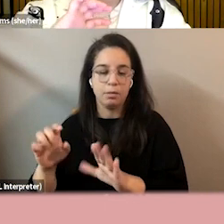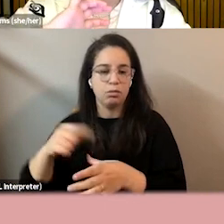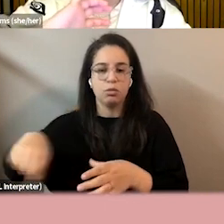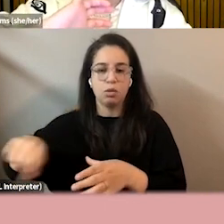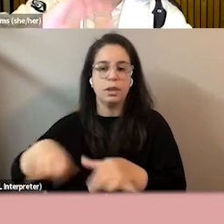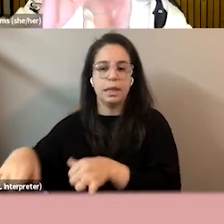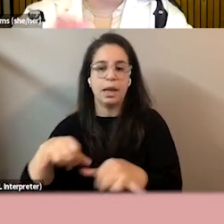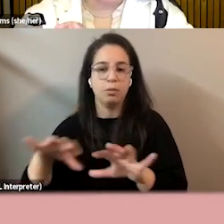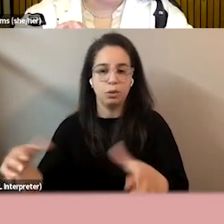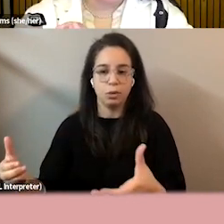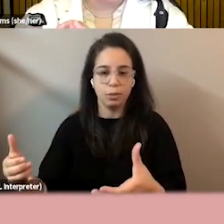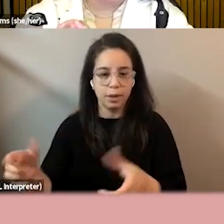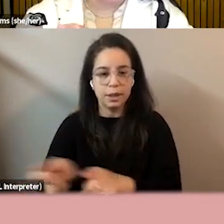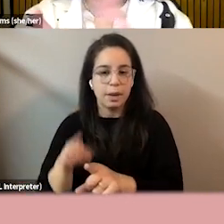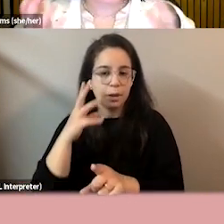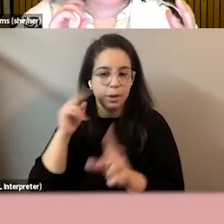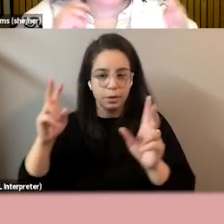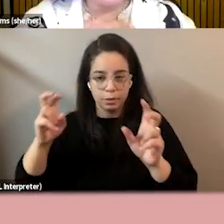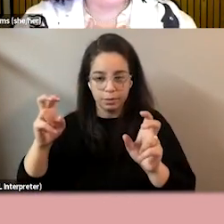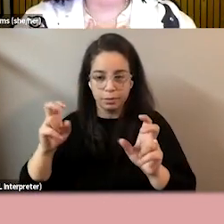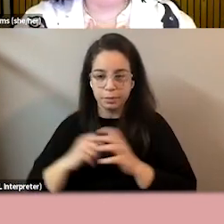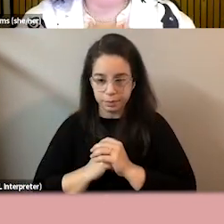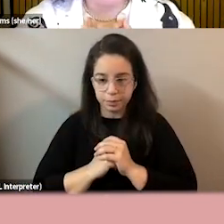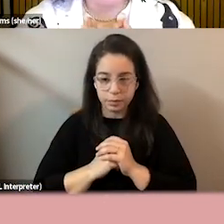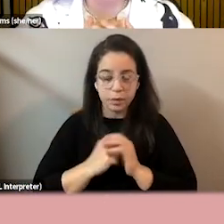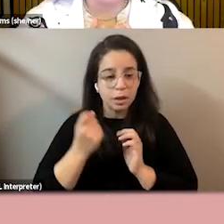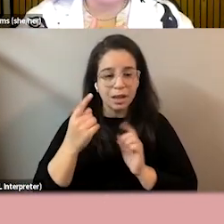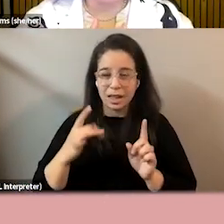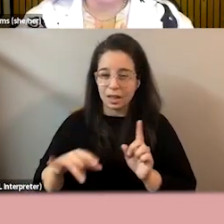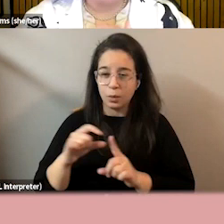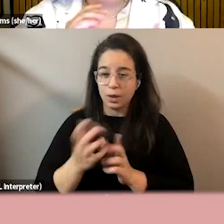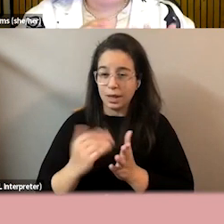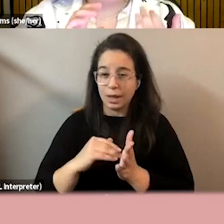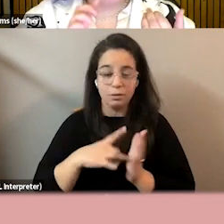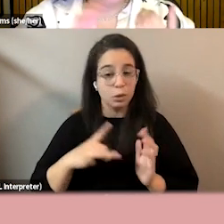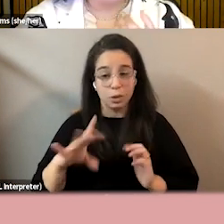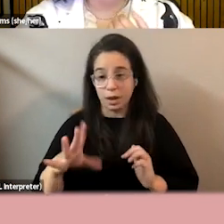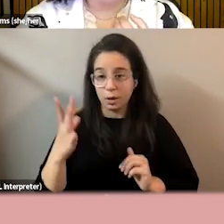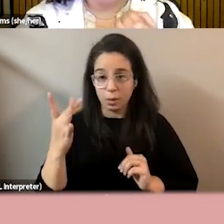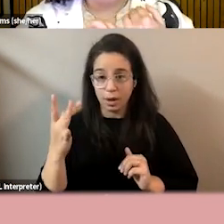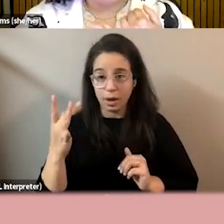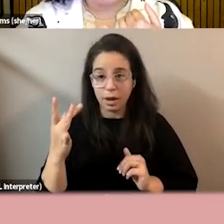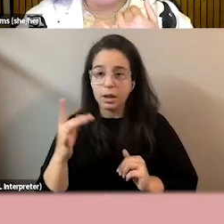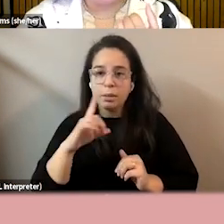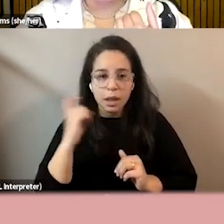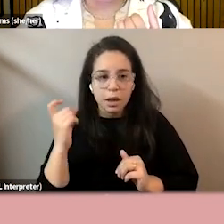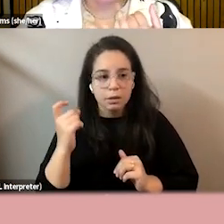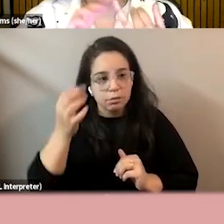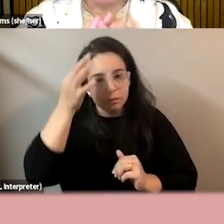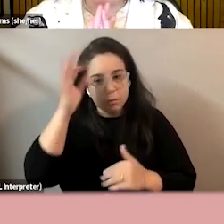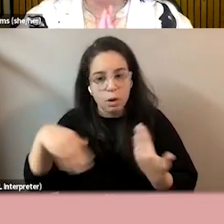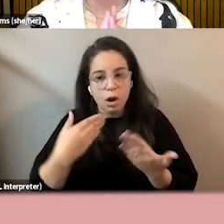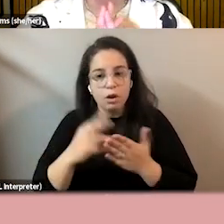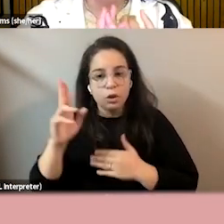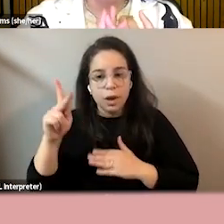single experience. Whilst I don't like this term, almost all UK policy